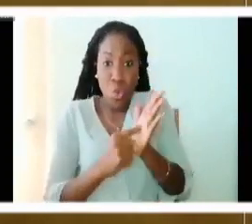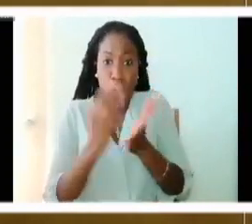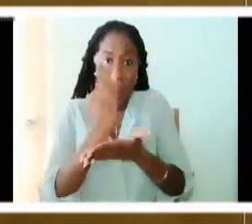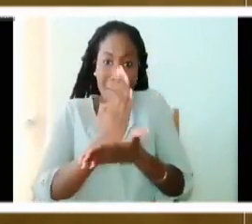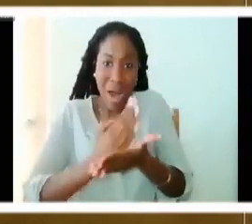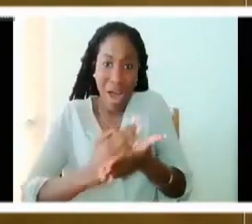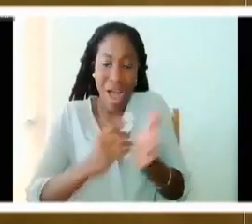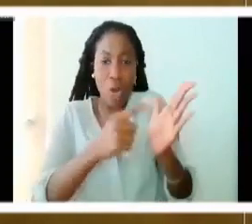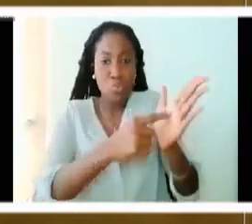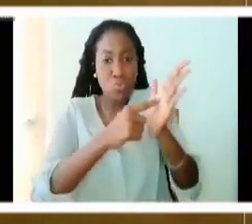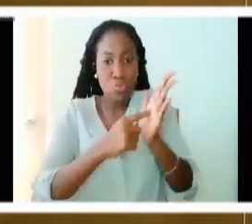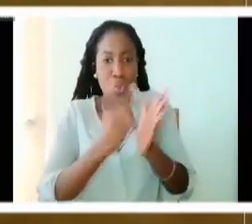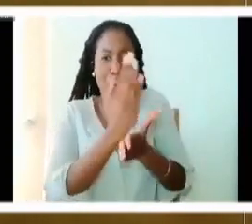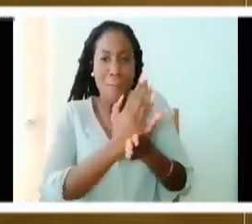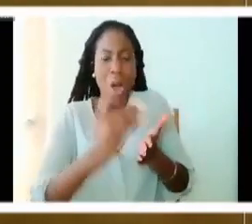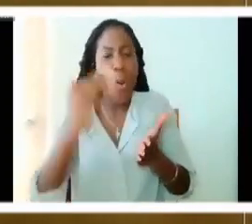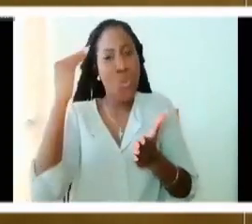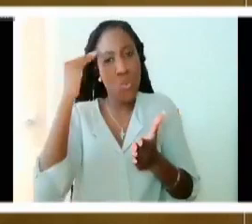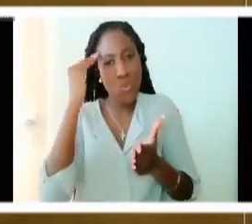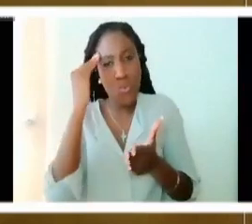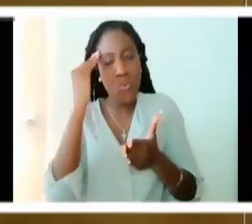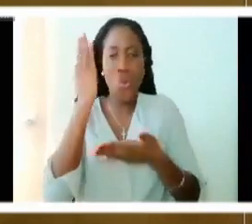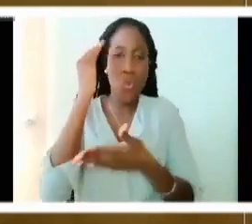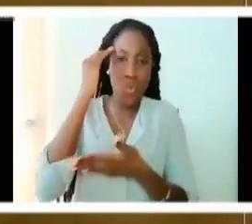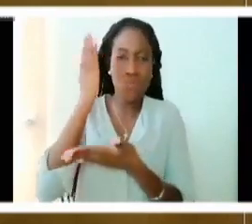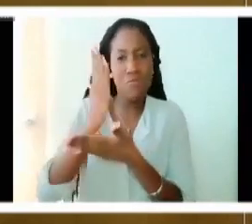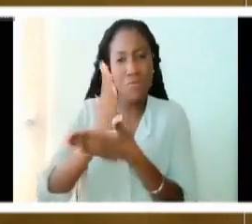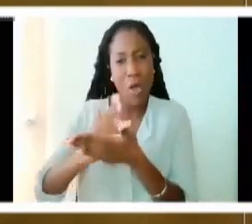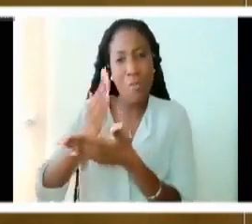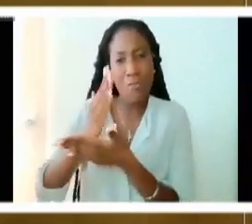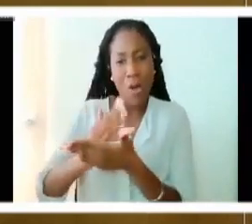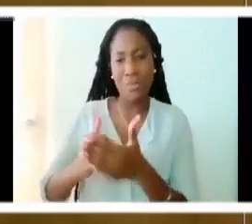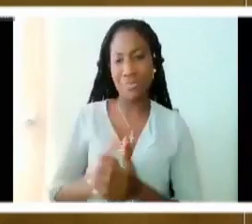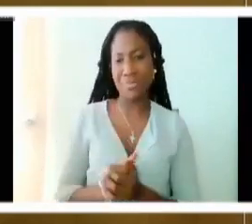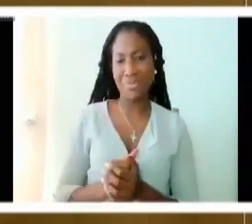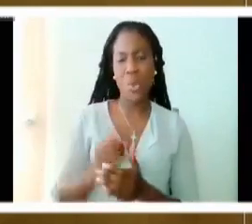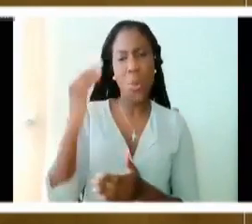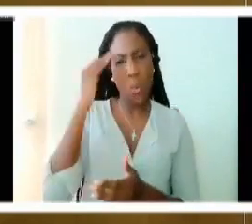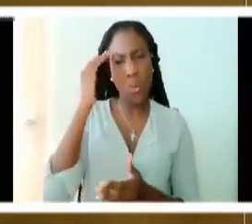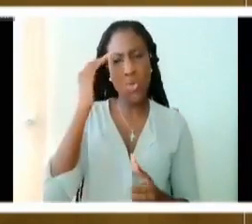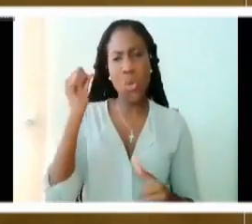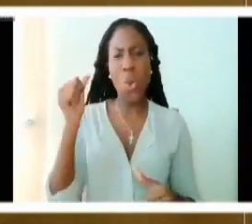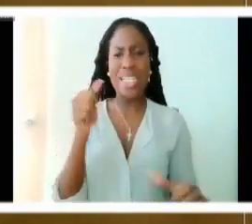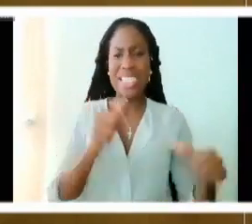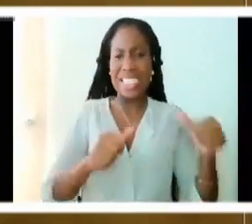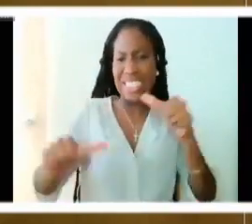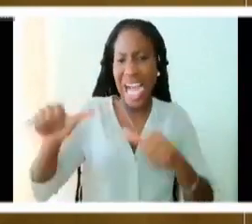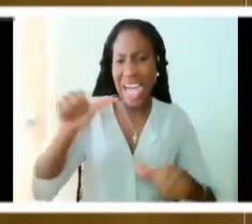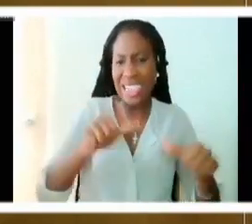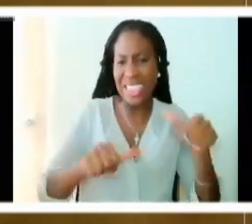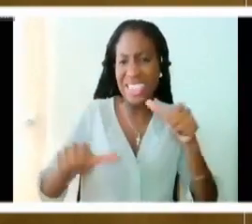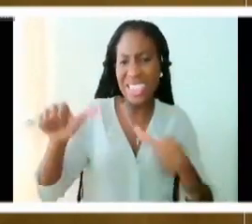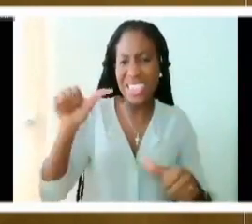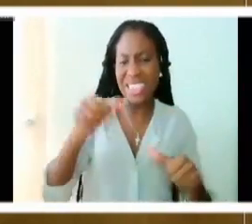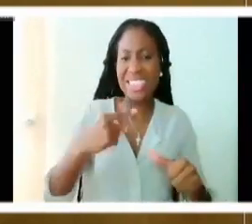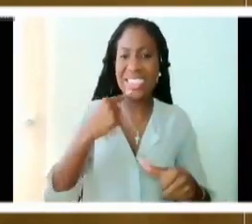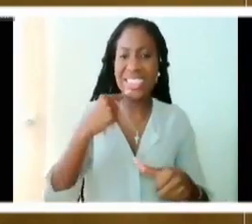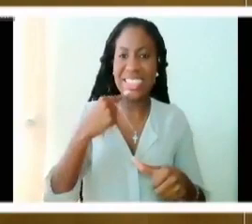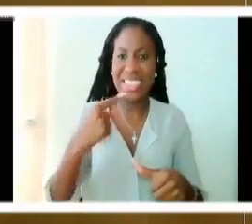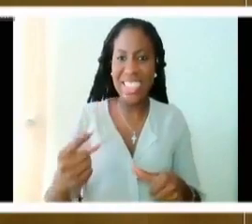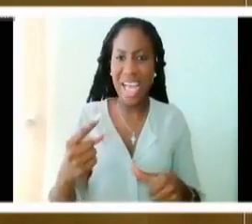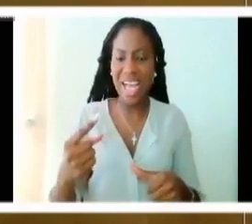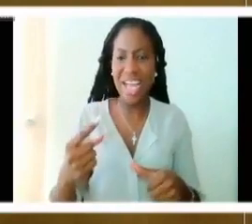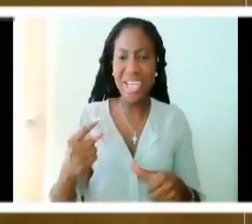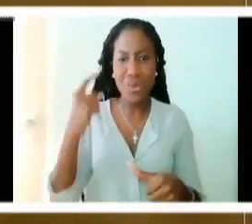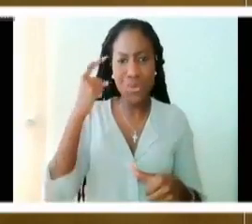we know that there is something called a Big Bang from science. We know that. And many scientists have railed